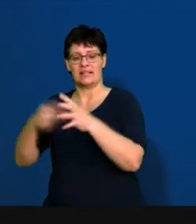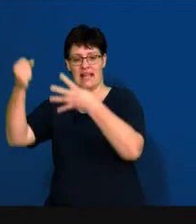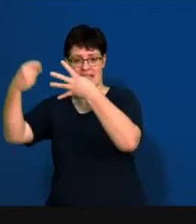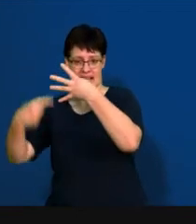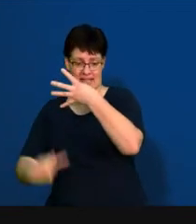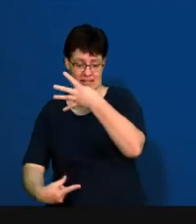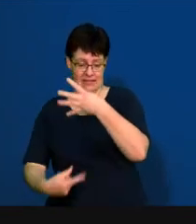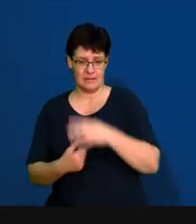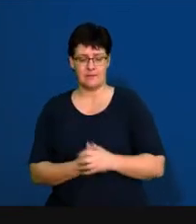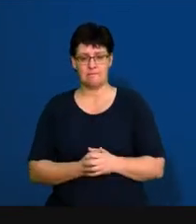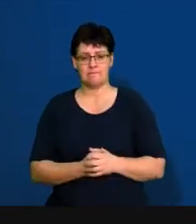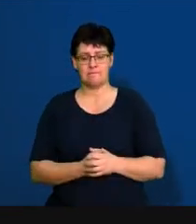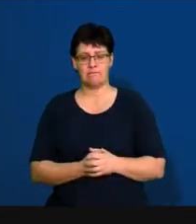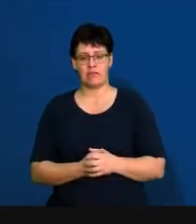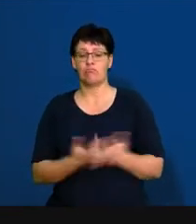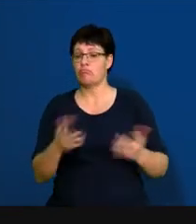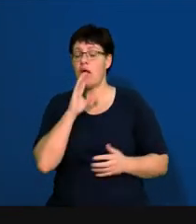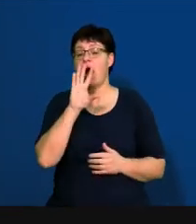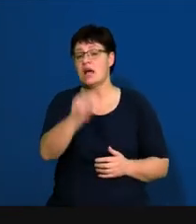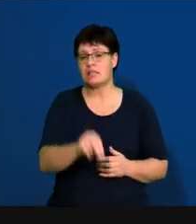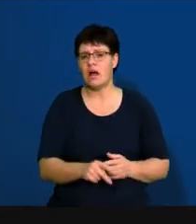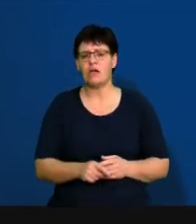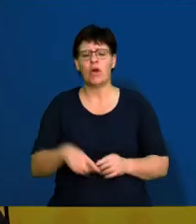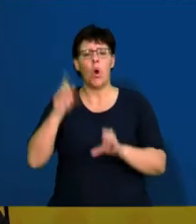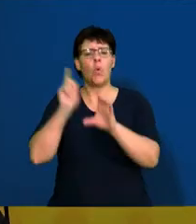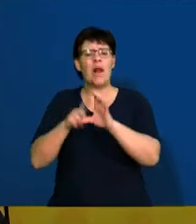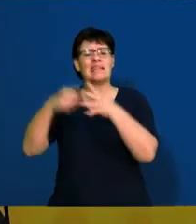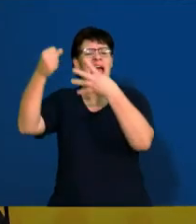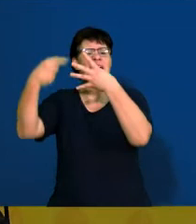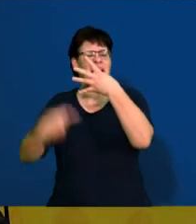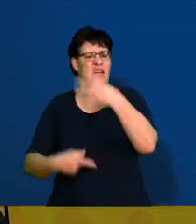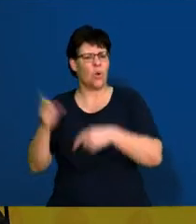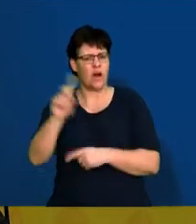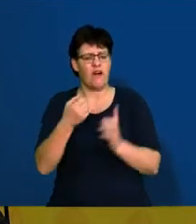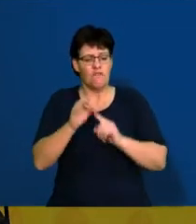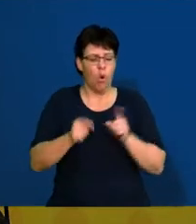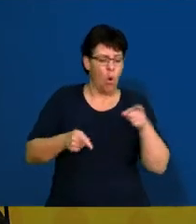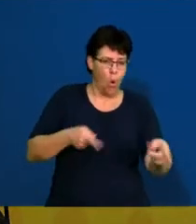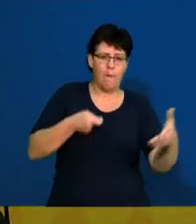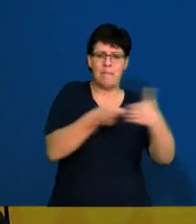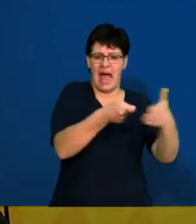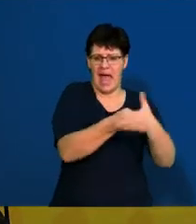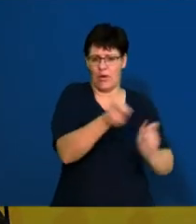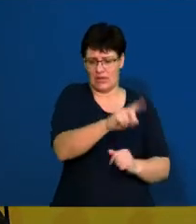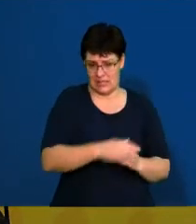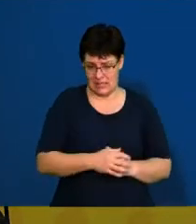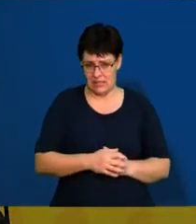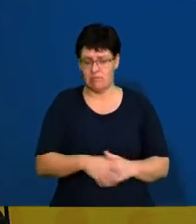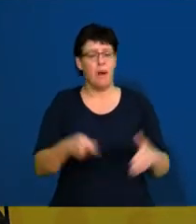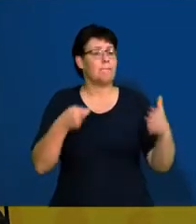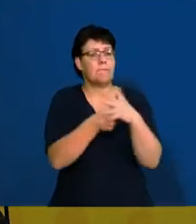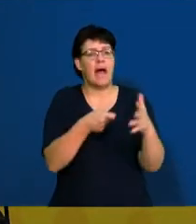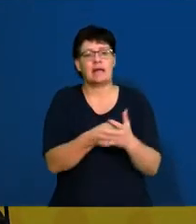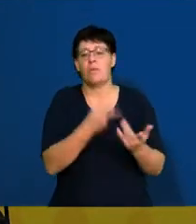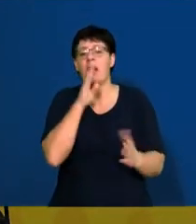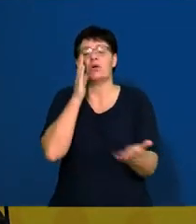indicators. So, they could ask you, right, what are the quality indicators for purchasing? So, purchasing